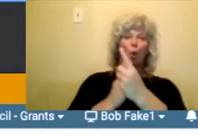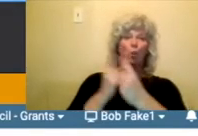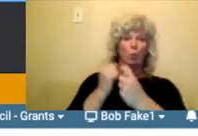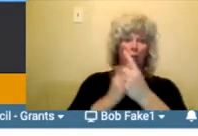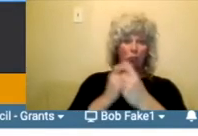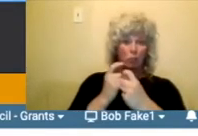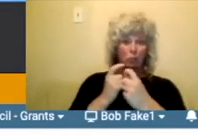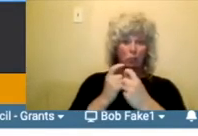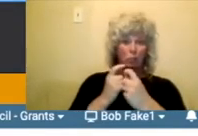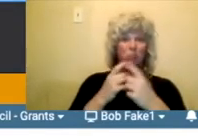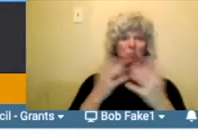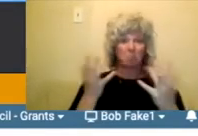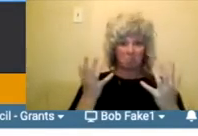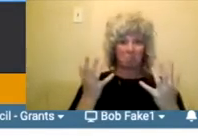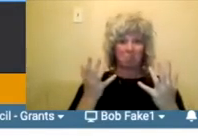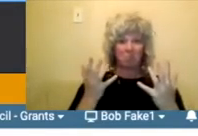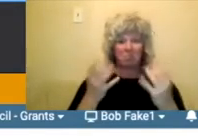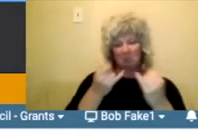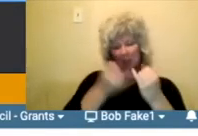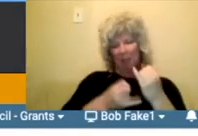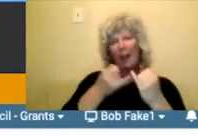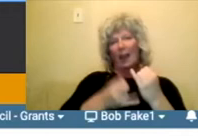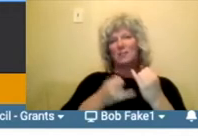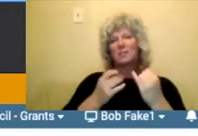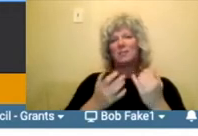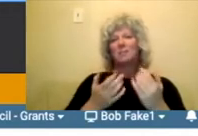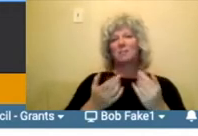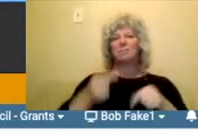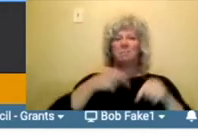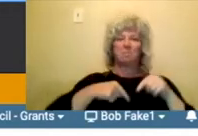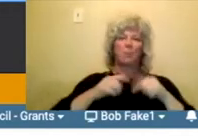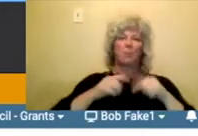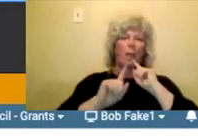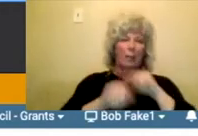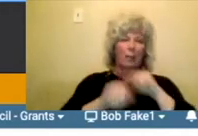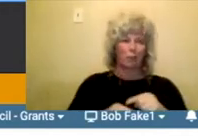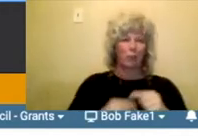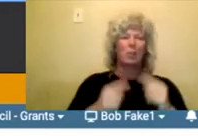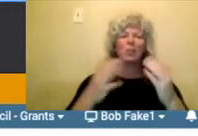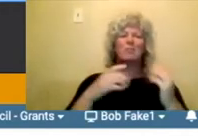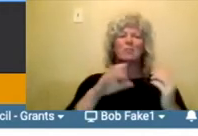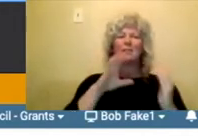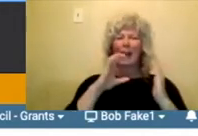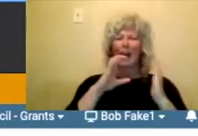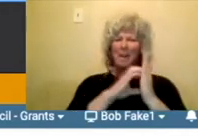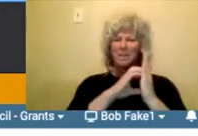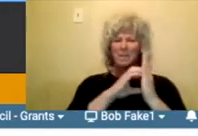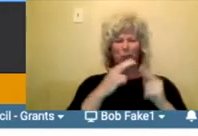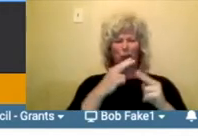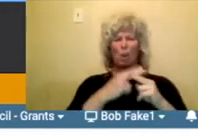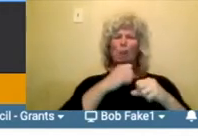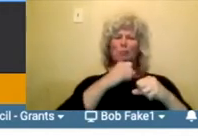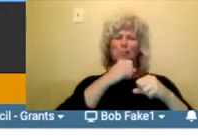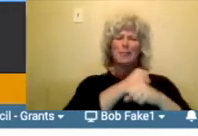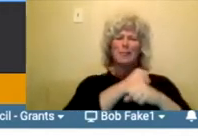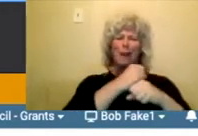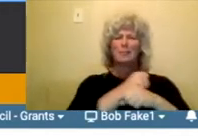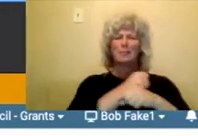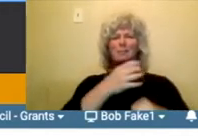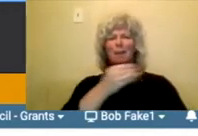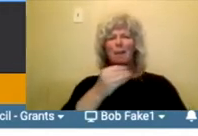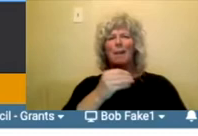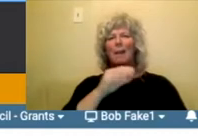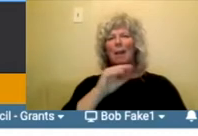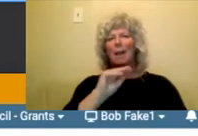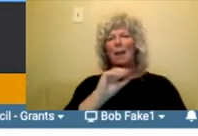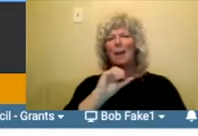come back to it at the end. Stats and mapping is, uh, primarily again for us, but also,